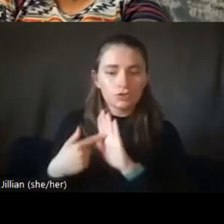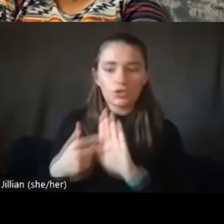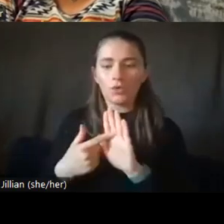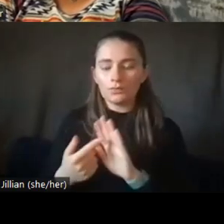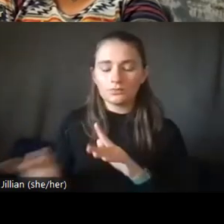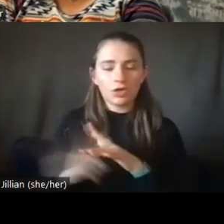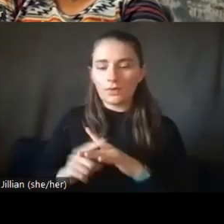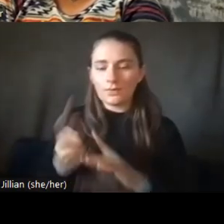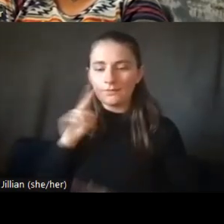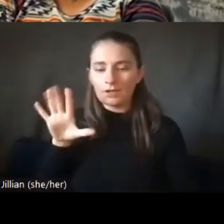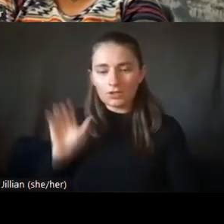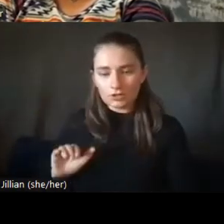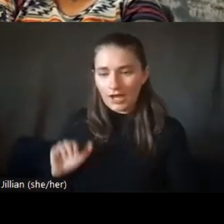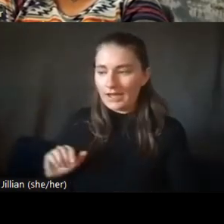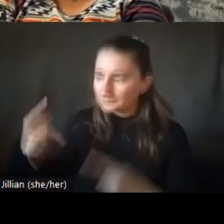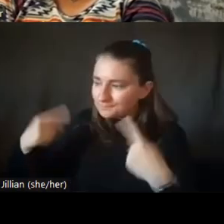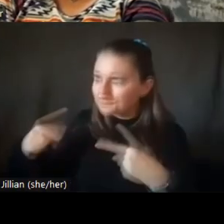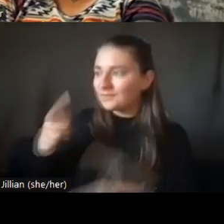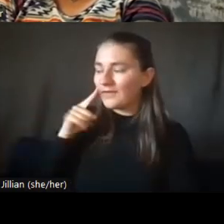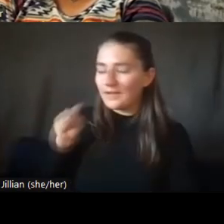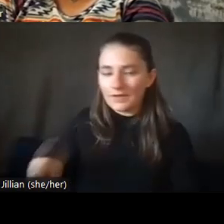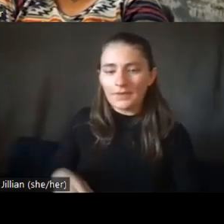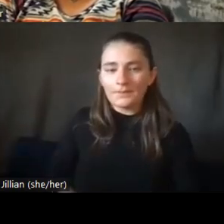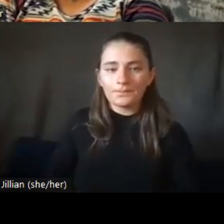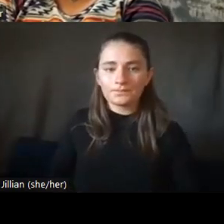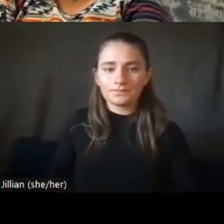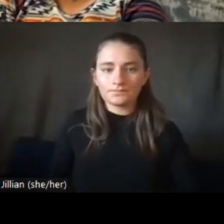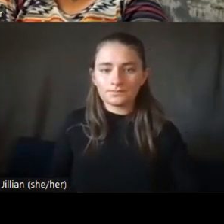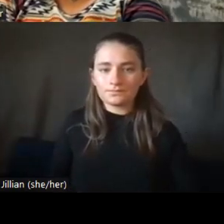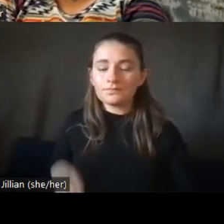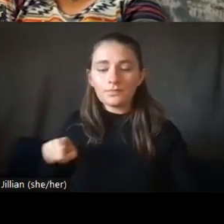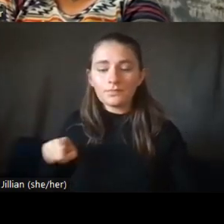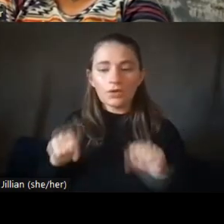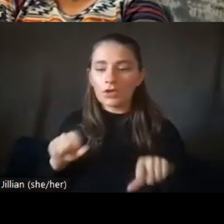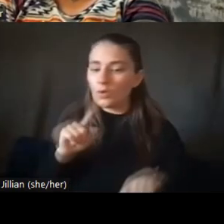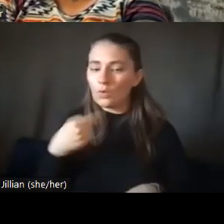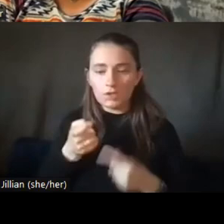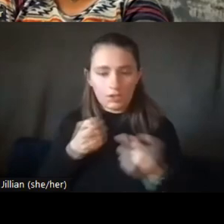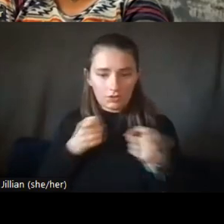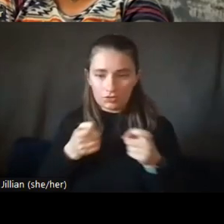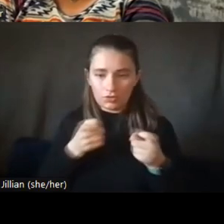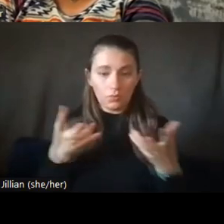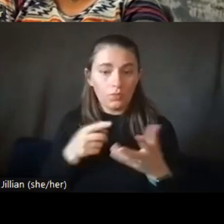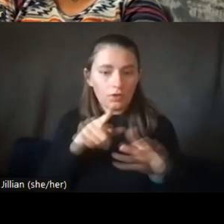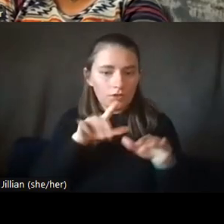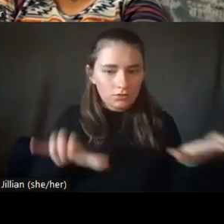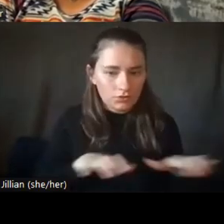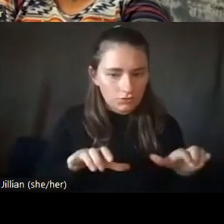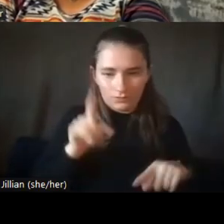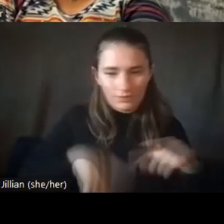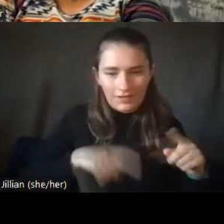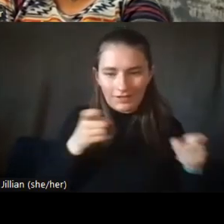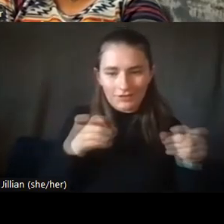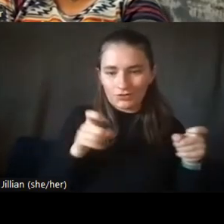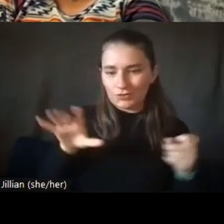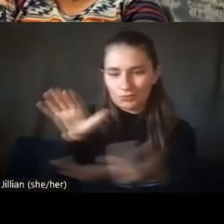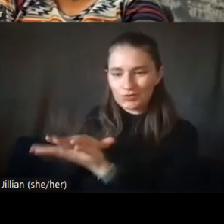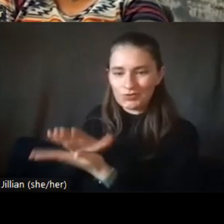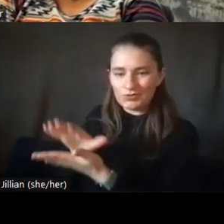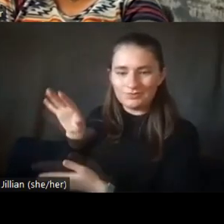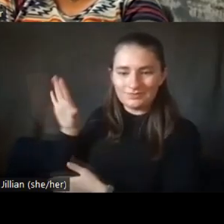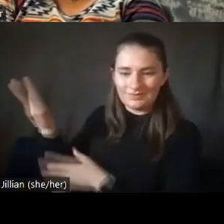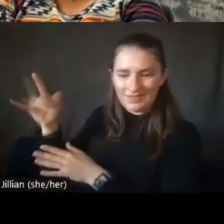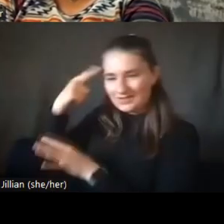can control what you put forward. You're not going to necessarily control the school district's decision or anything like that. So I'm a huge fan